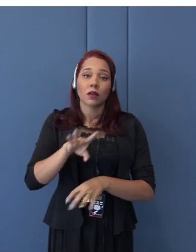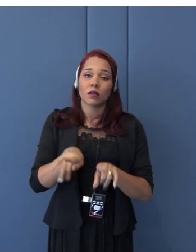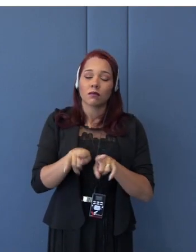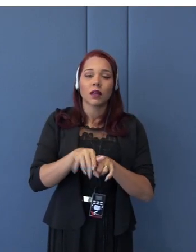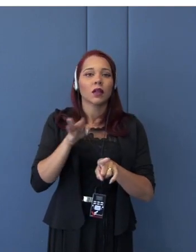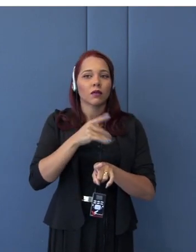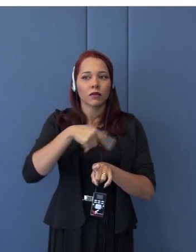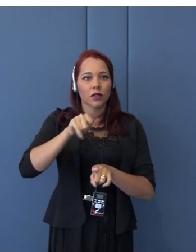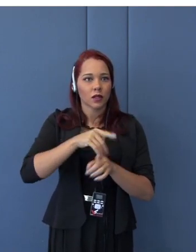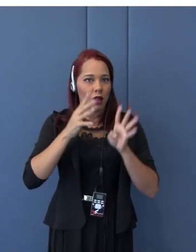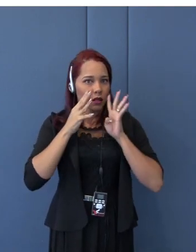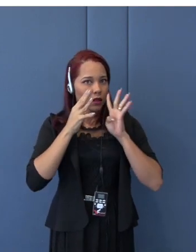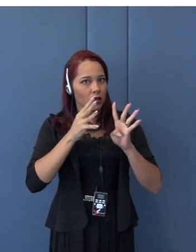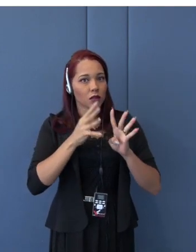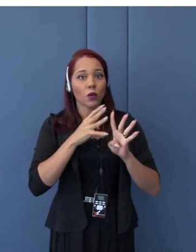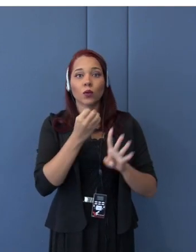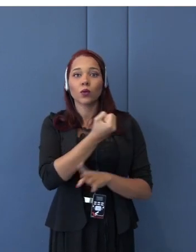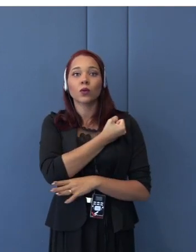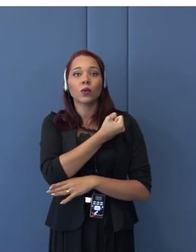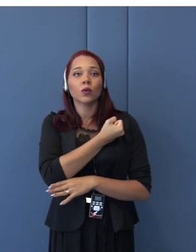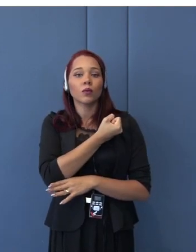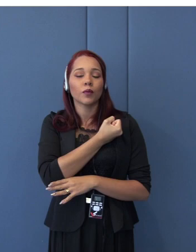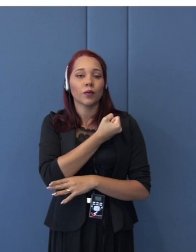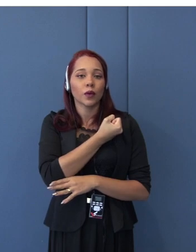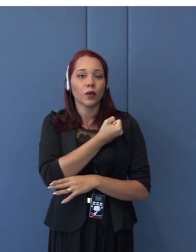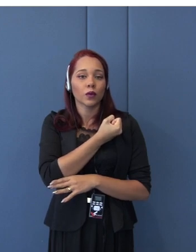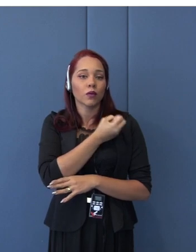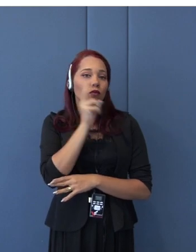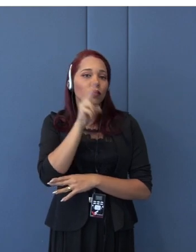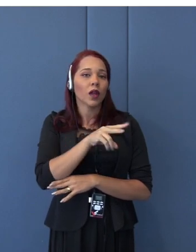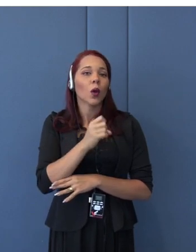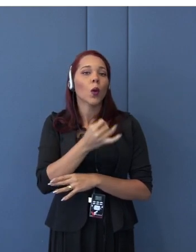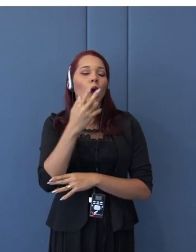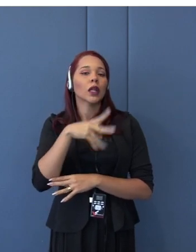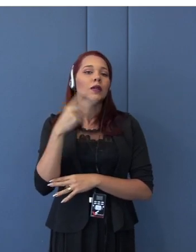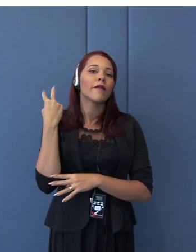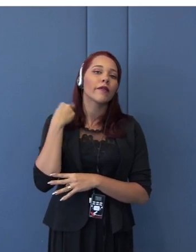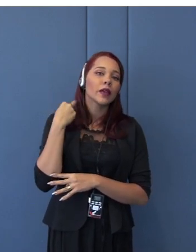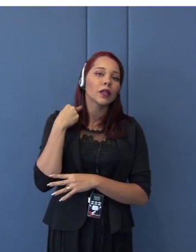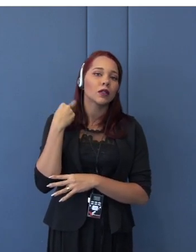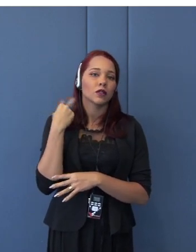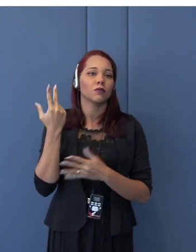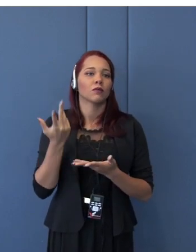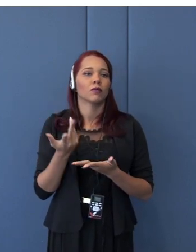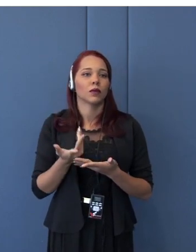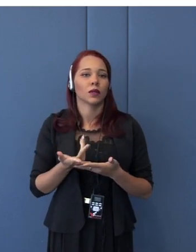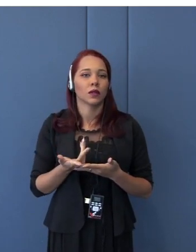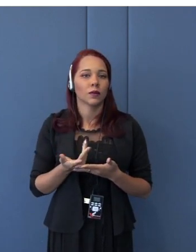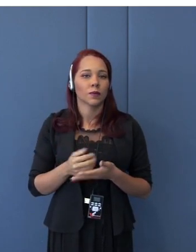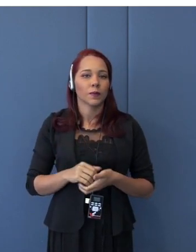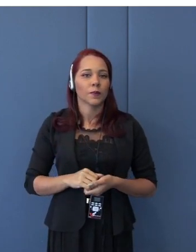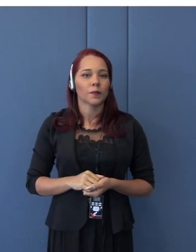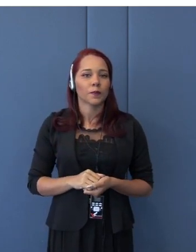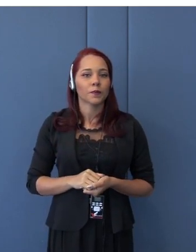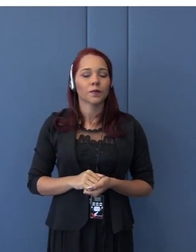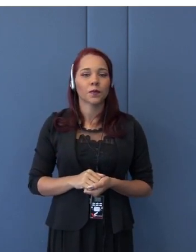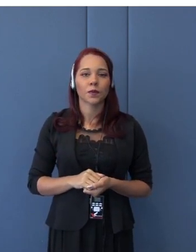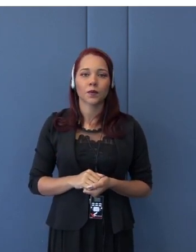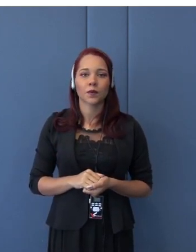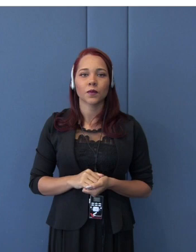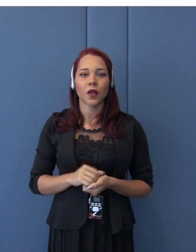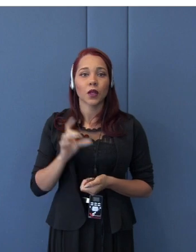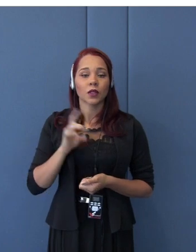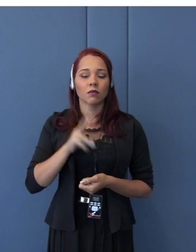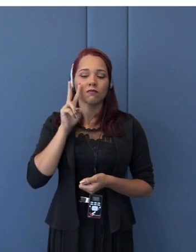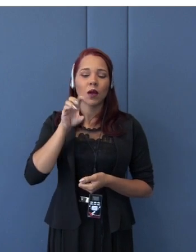of those who passed by, the victims. Although, we had a quite significant increase of the